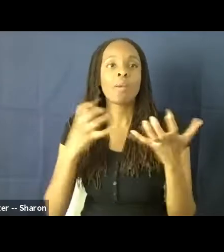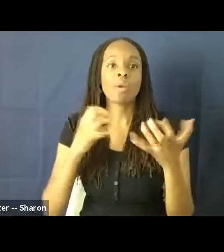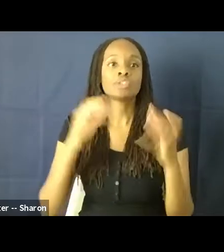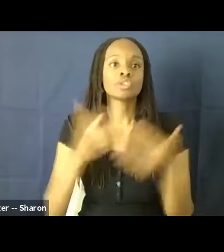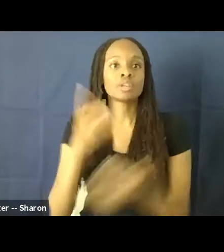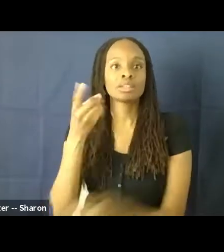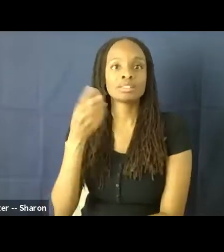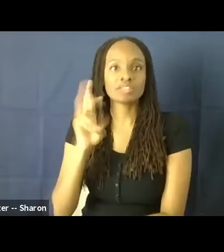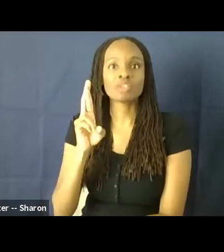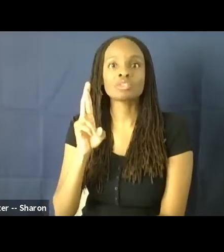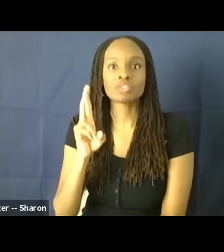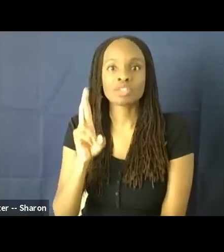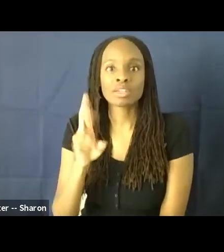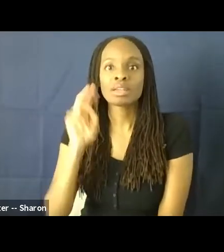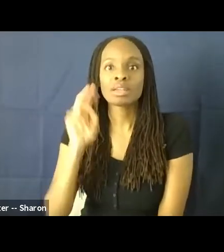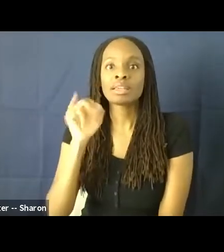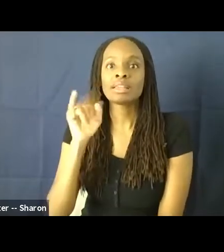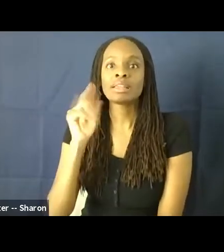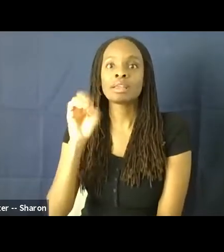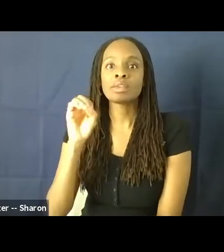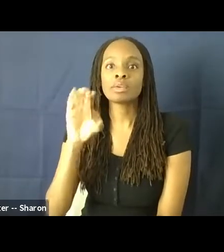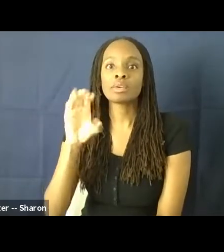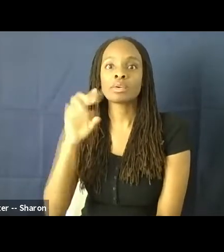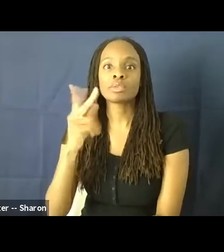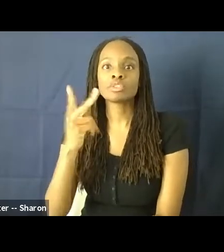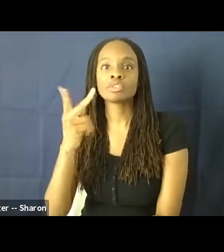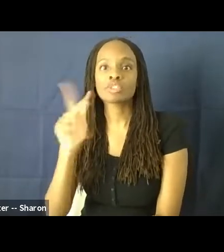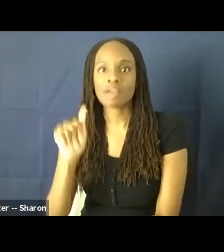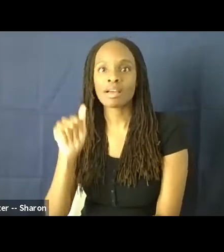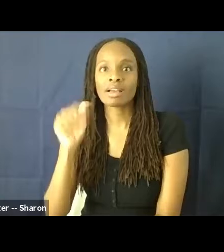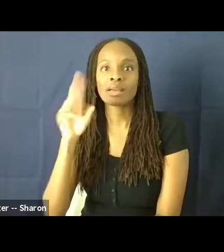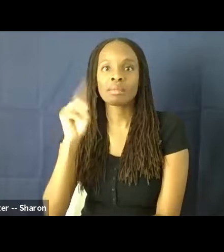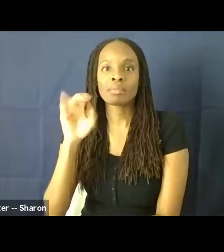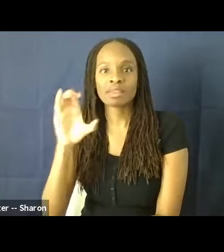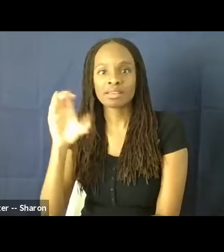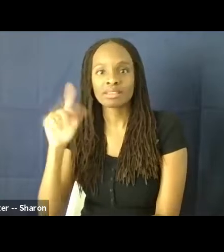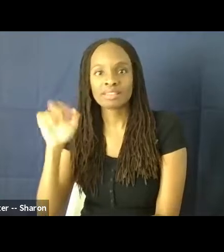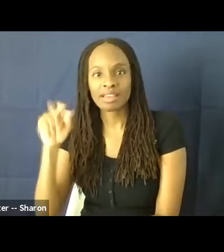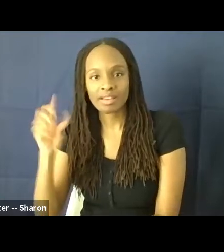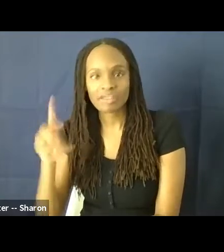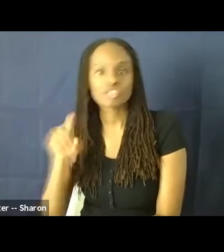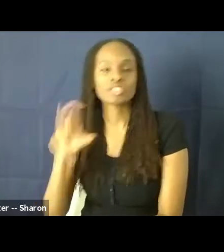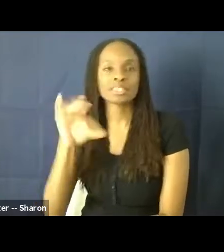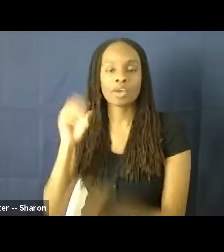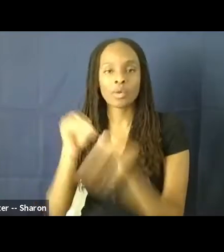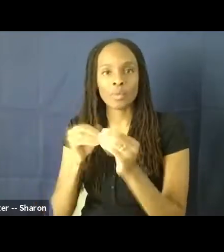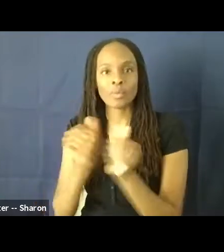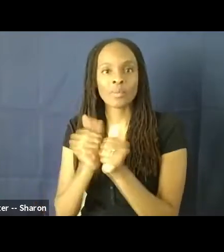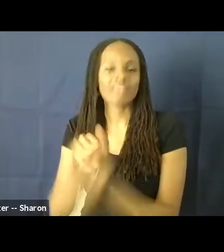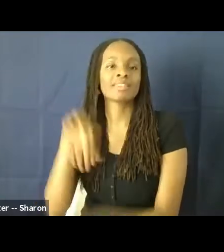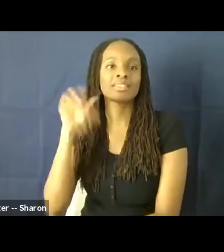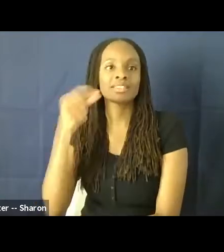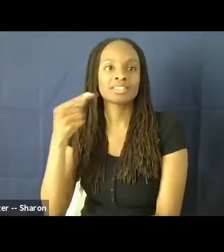Ninoshka Taggart, who's a senior researcher with the Institute. She also holds a PhD in sociology